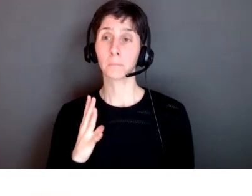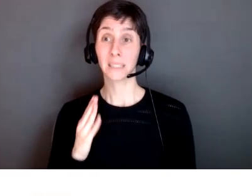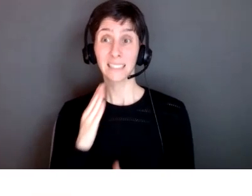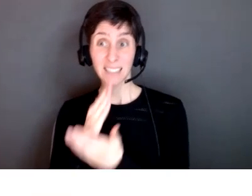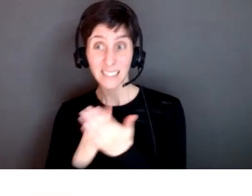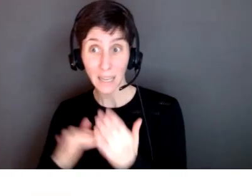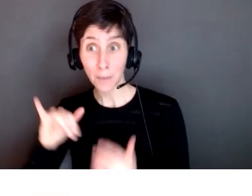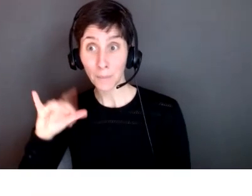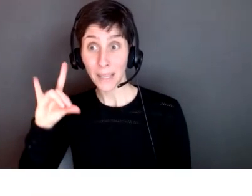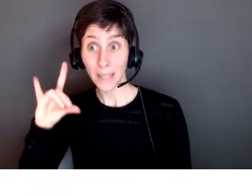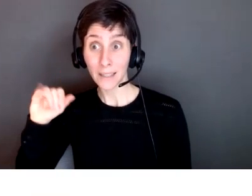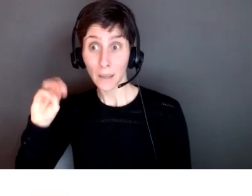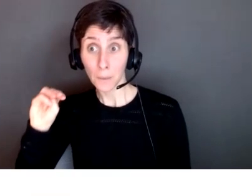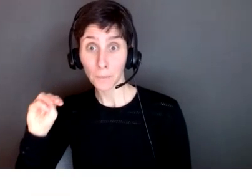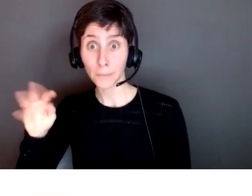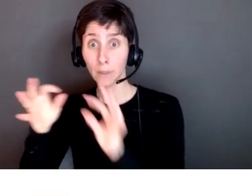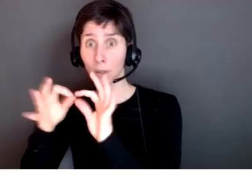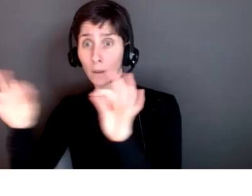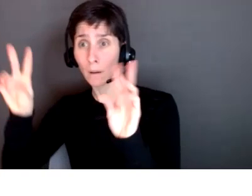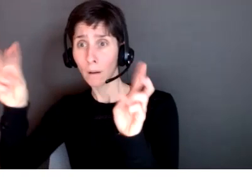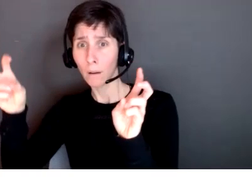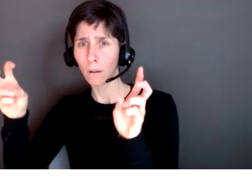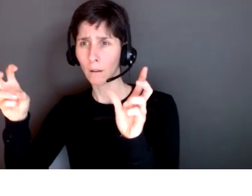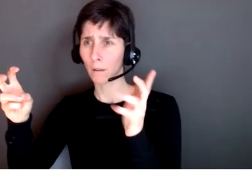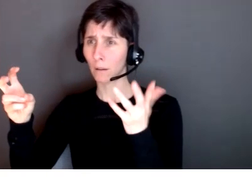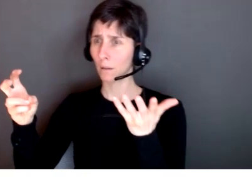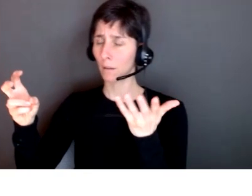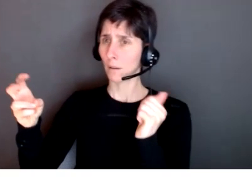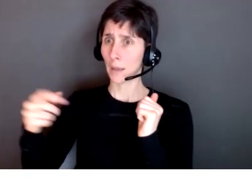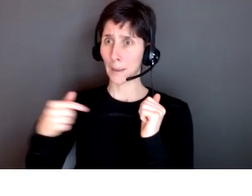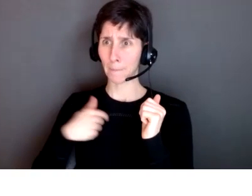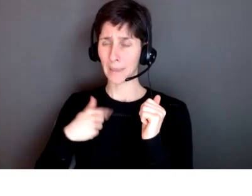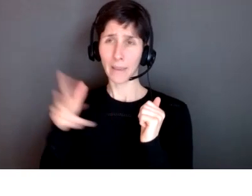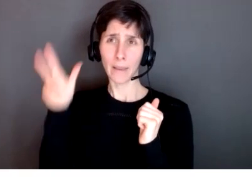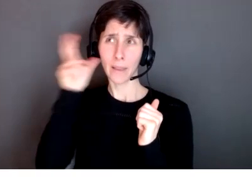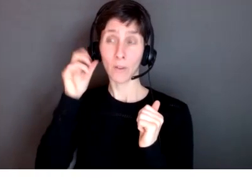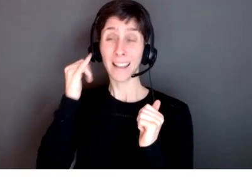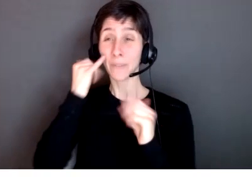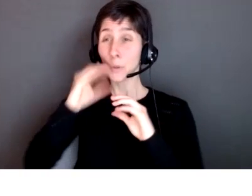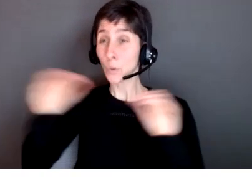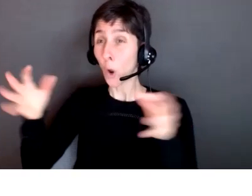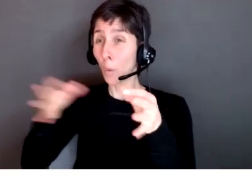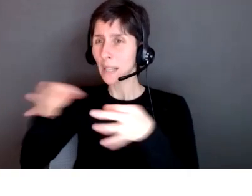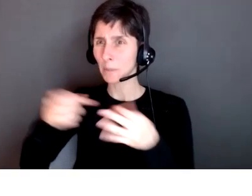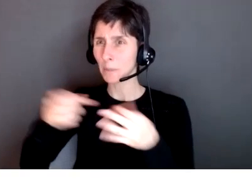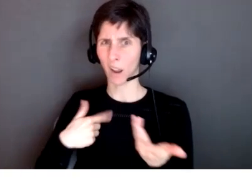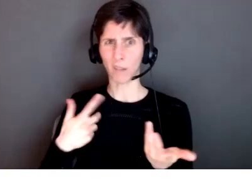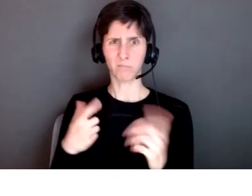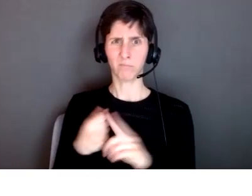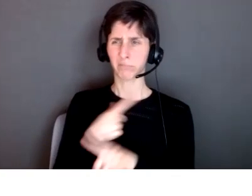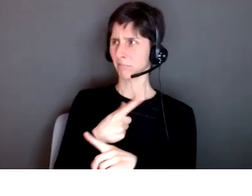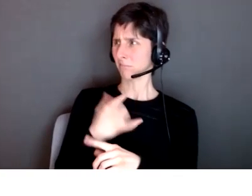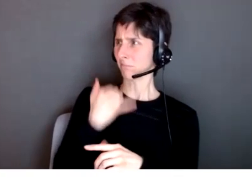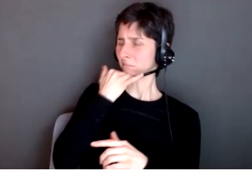how will i know what they mean if someone didn't explain it to me and one idiom that i thought of is um